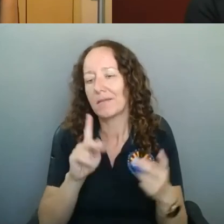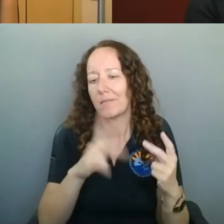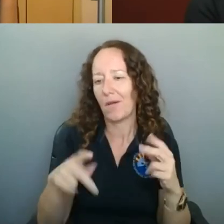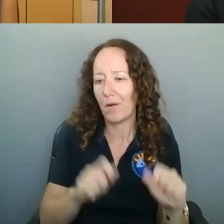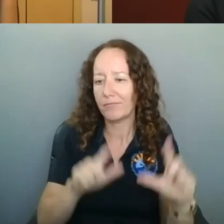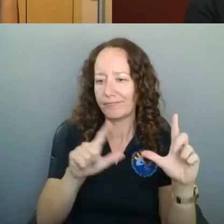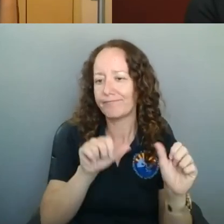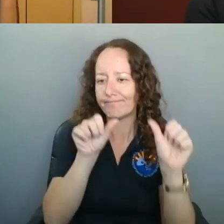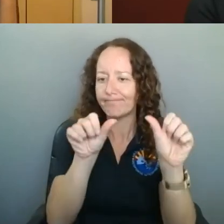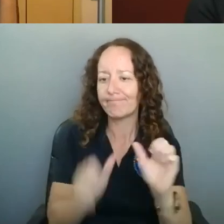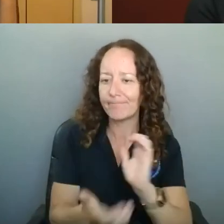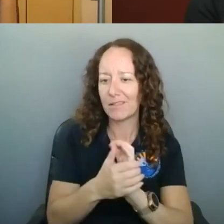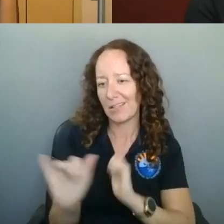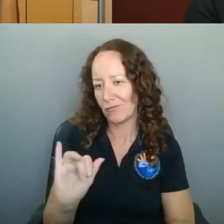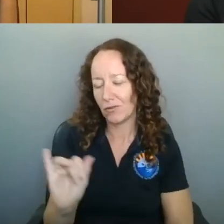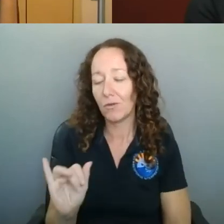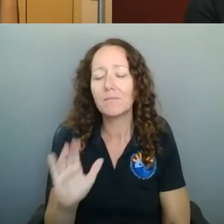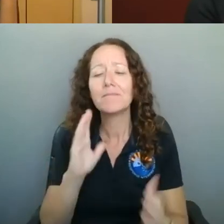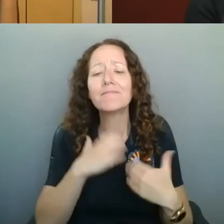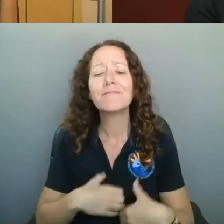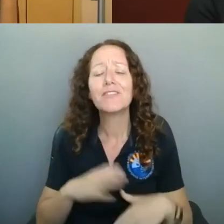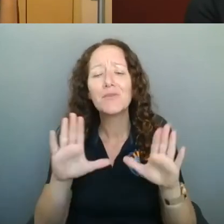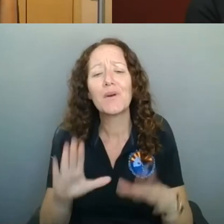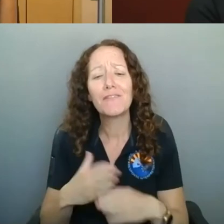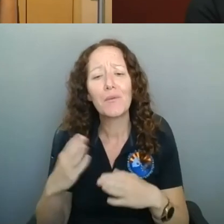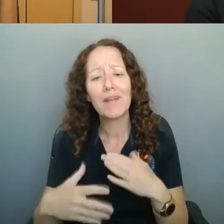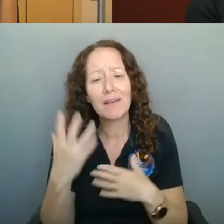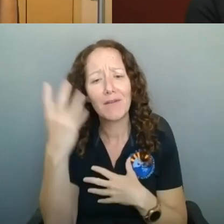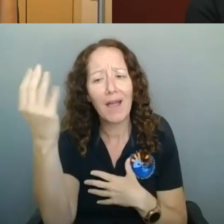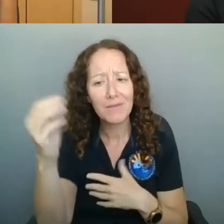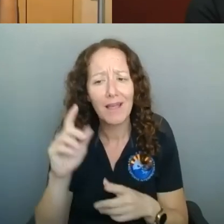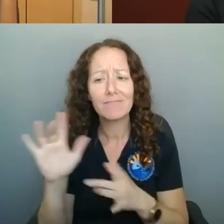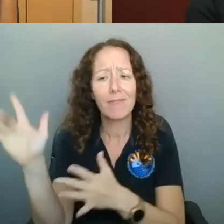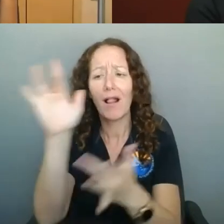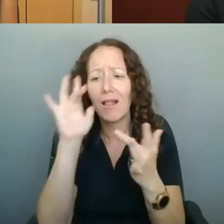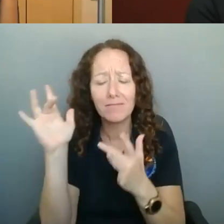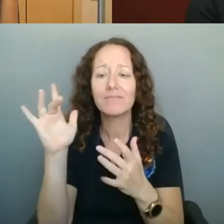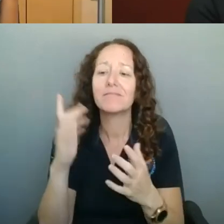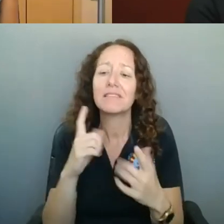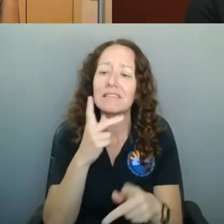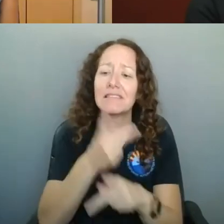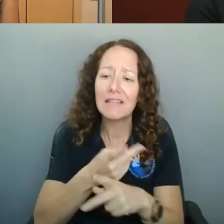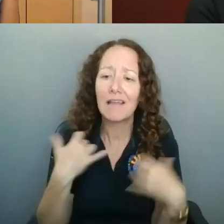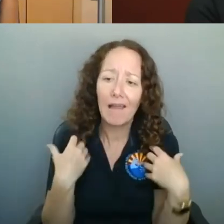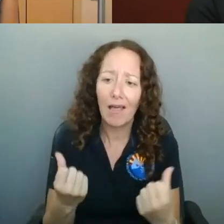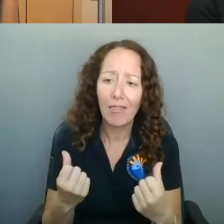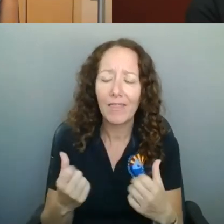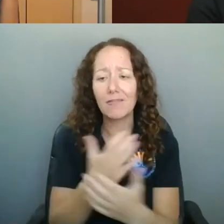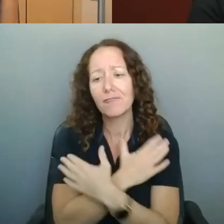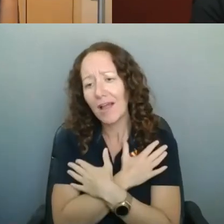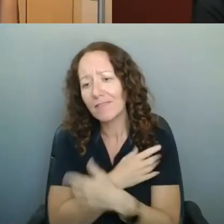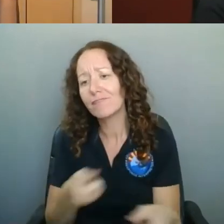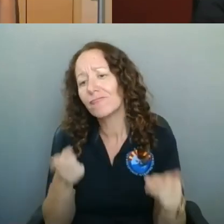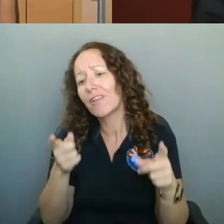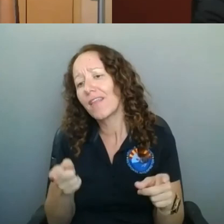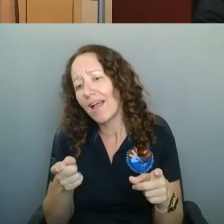a great weekend. Get outside, stay healthy, and enjoy yourselves, rest, relax, and connect with friends and family.